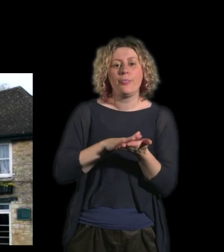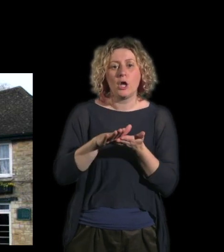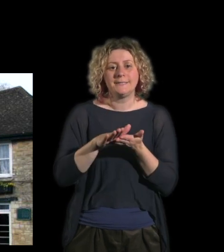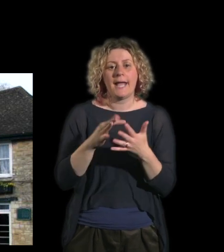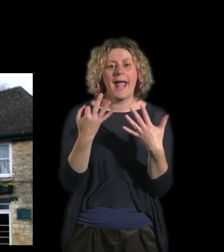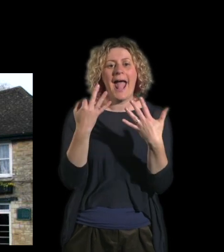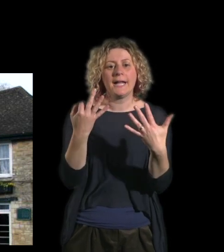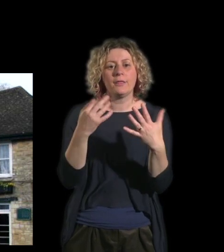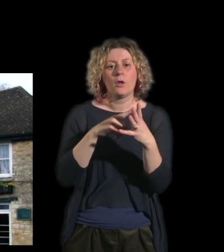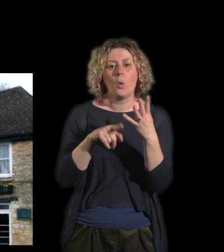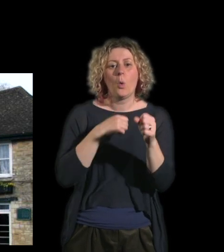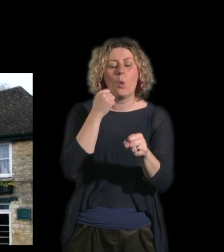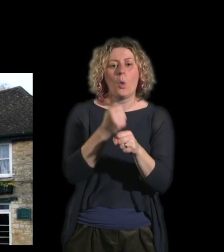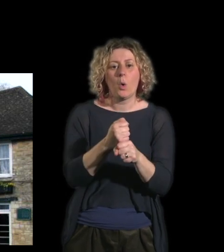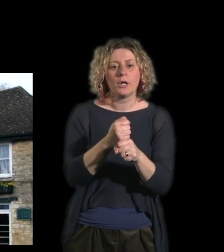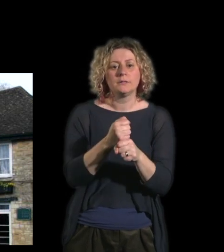We're